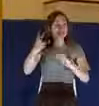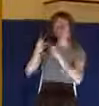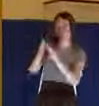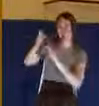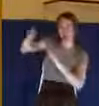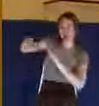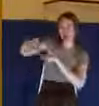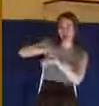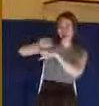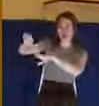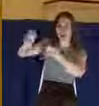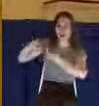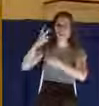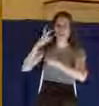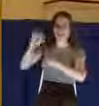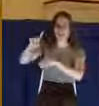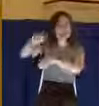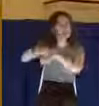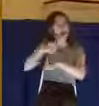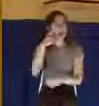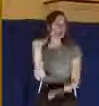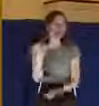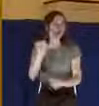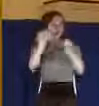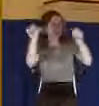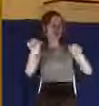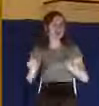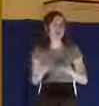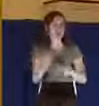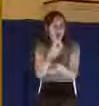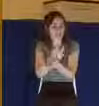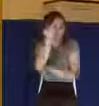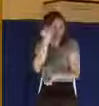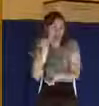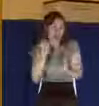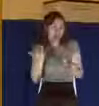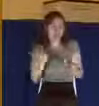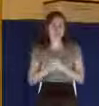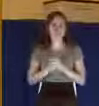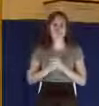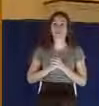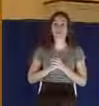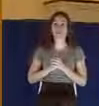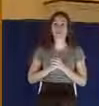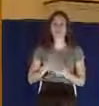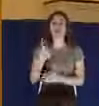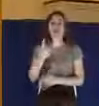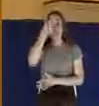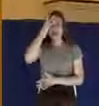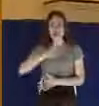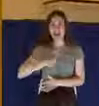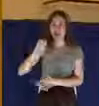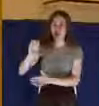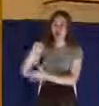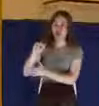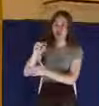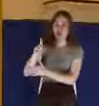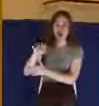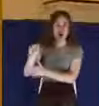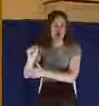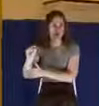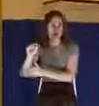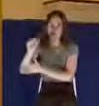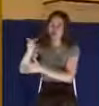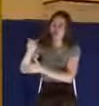and how many believe that to be the location. In fact, the late Major General Charles Gordon visited